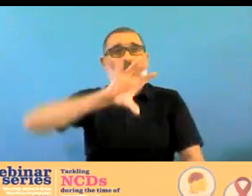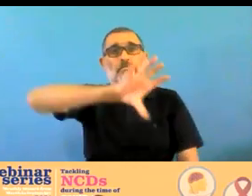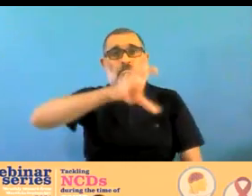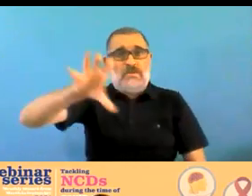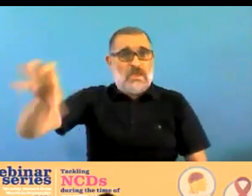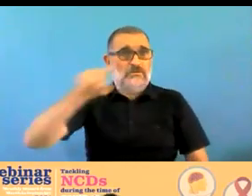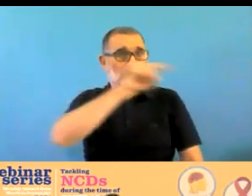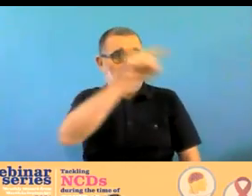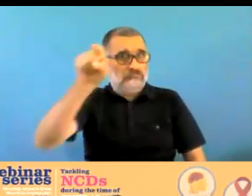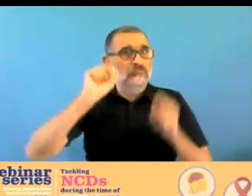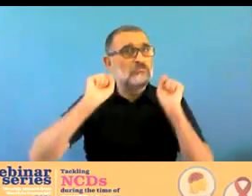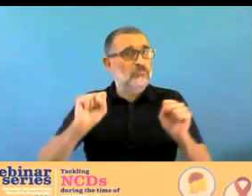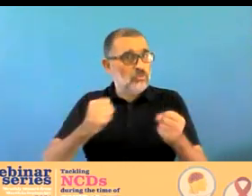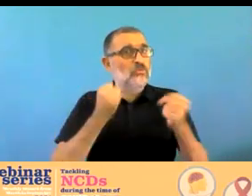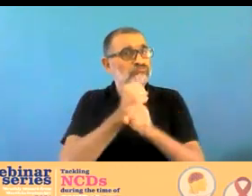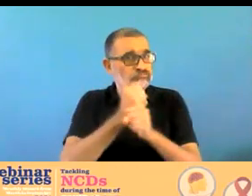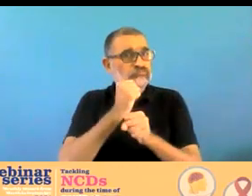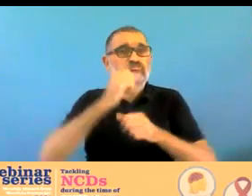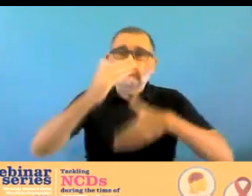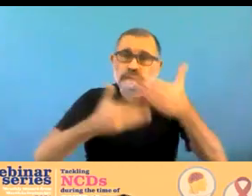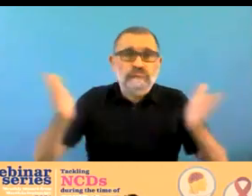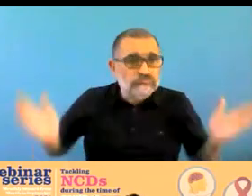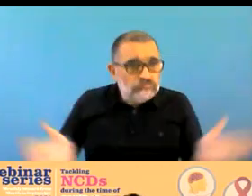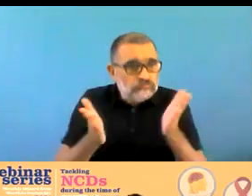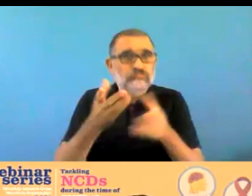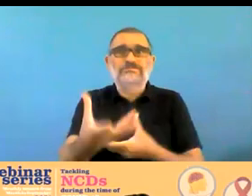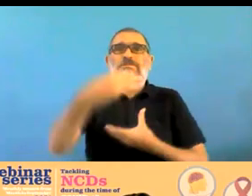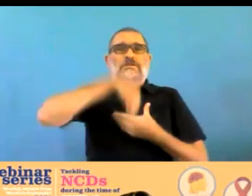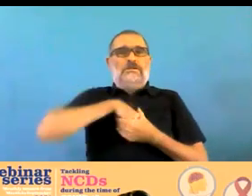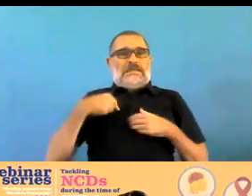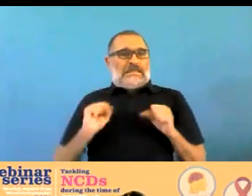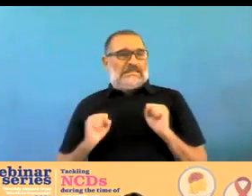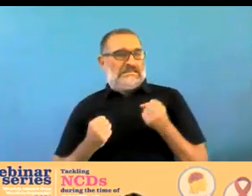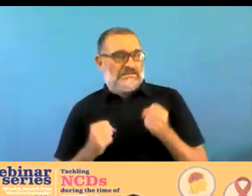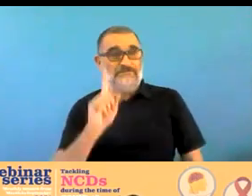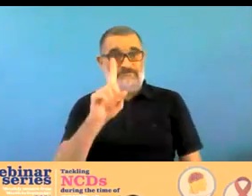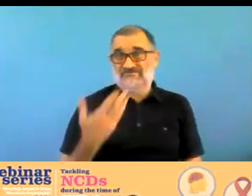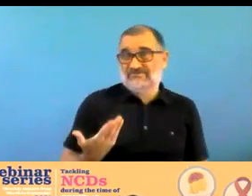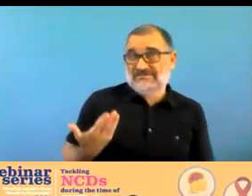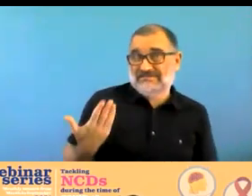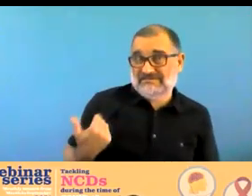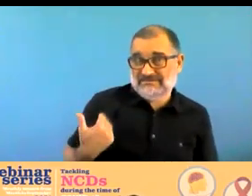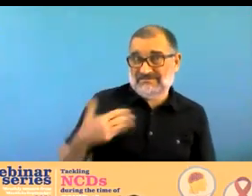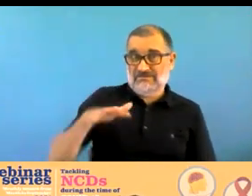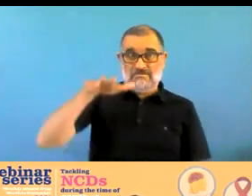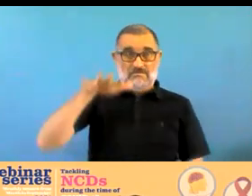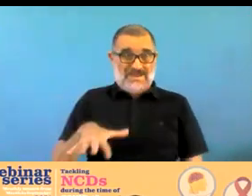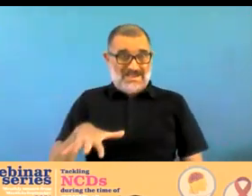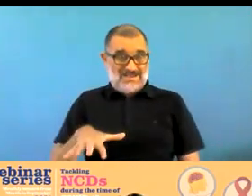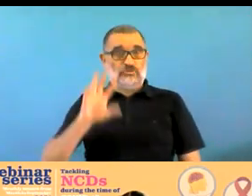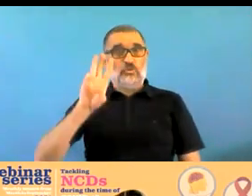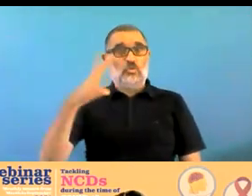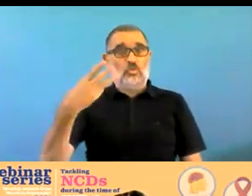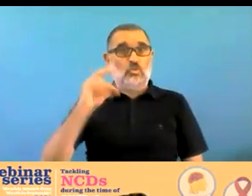at the who with the support of other organizations we drafted a document that i also recommend you read it's very worthwhile